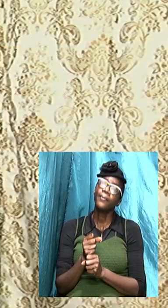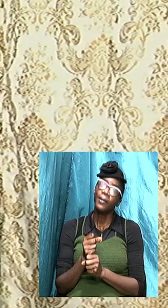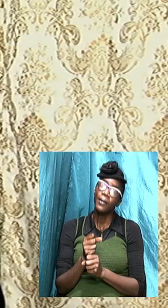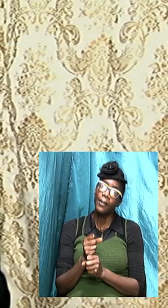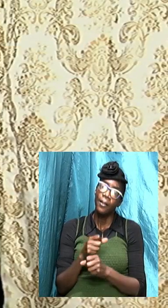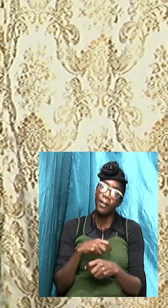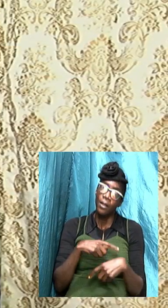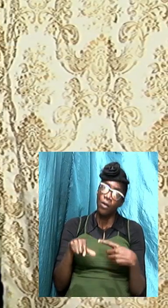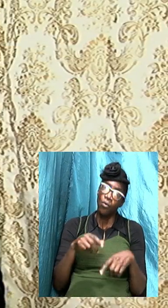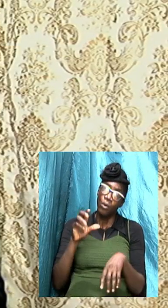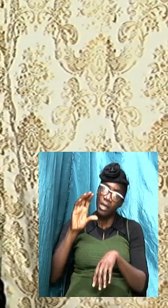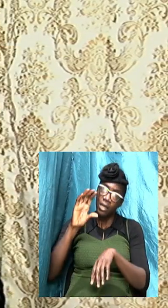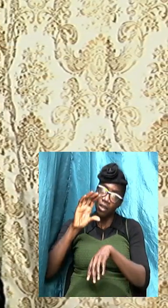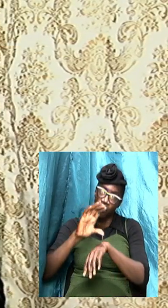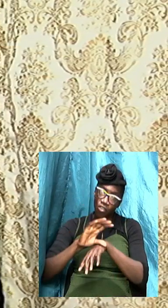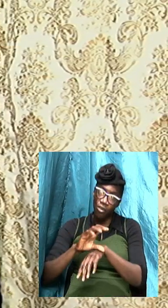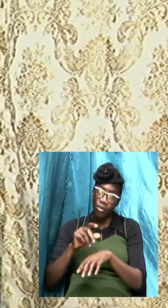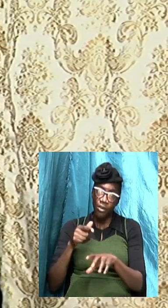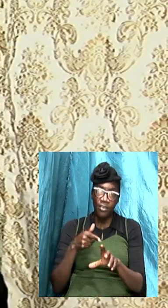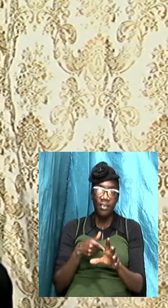when the church began